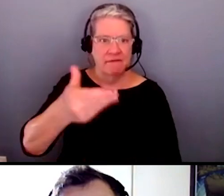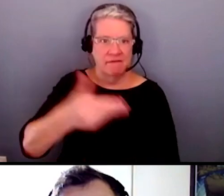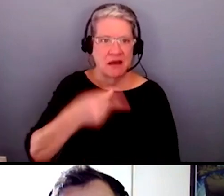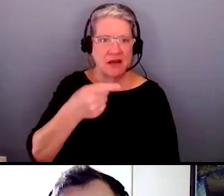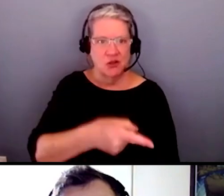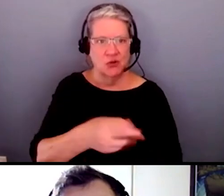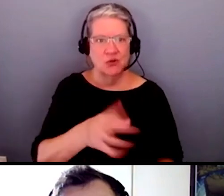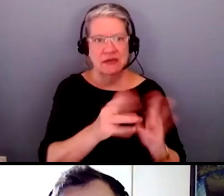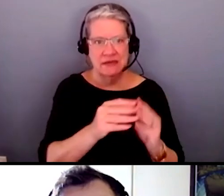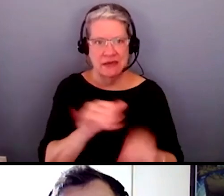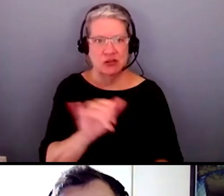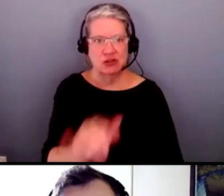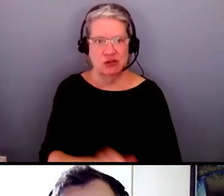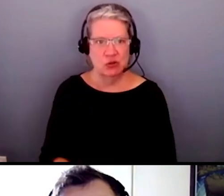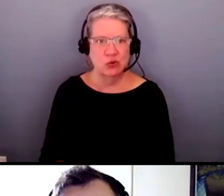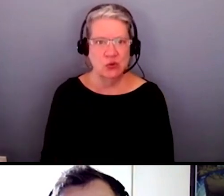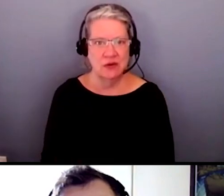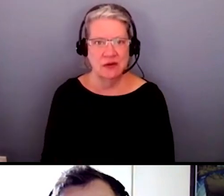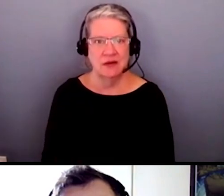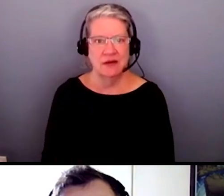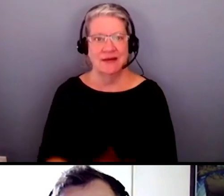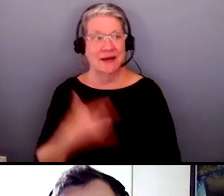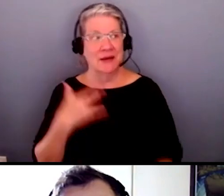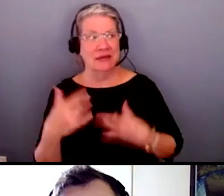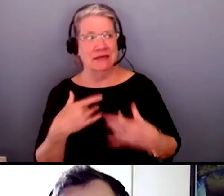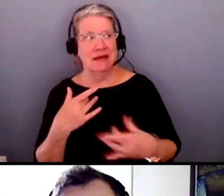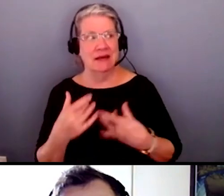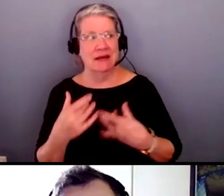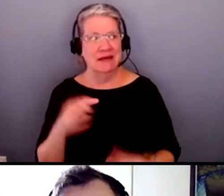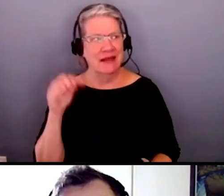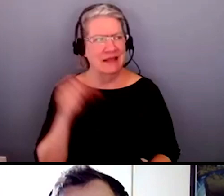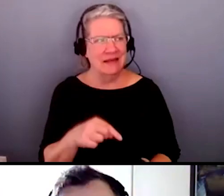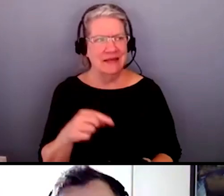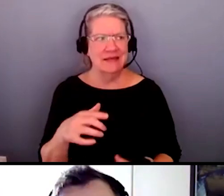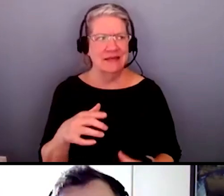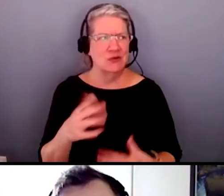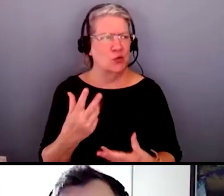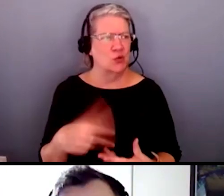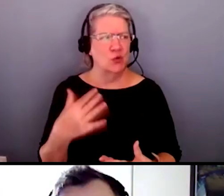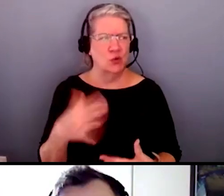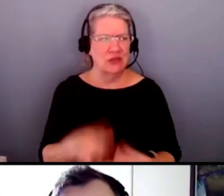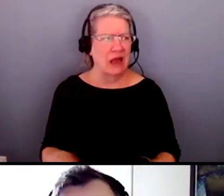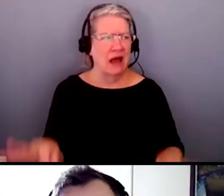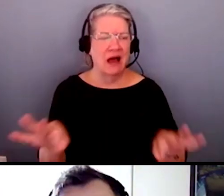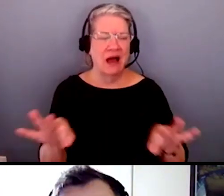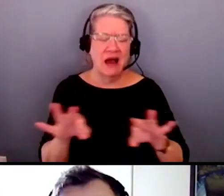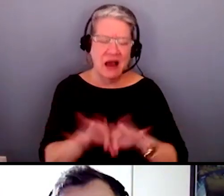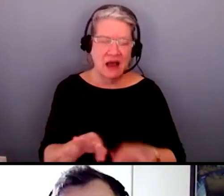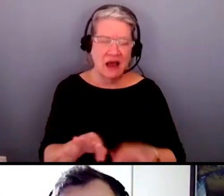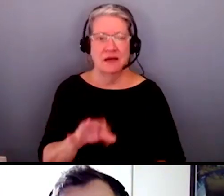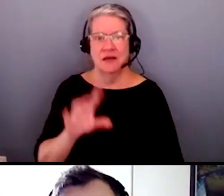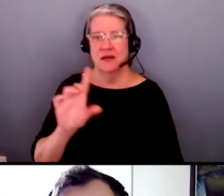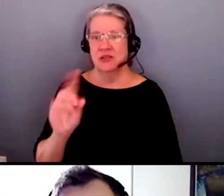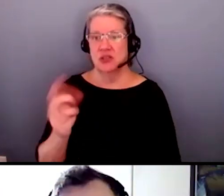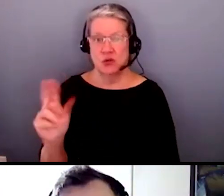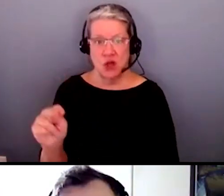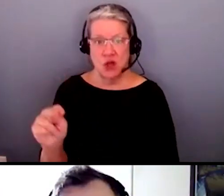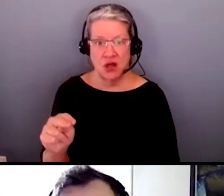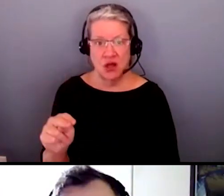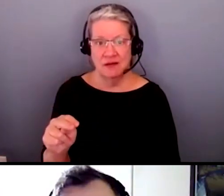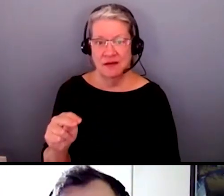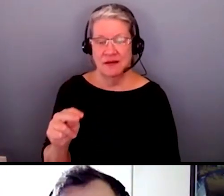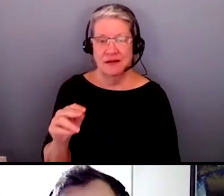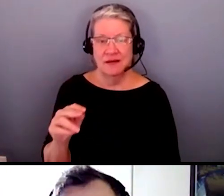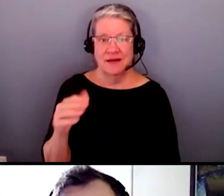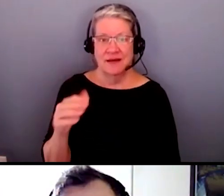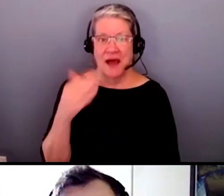to the sessions as well. Um, absolutely. excited. This is so important. So, Don, like, I had no idea